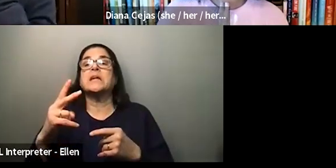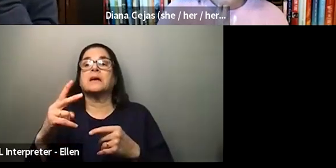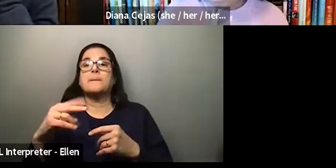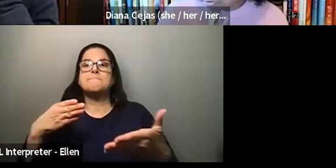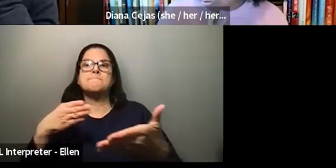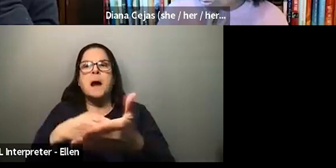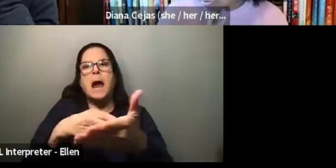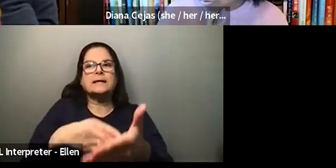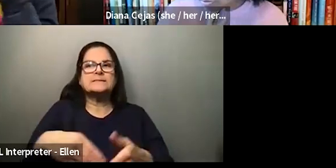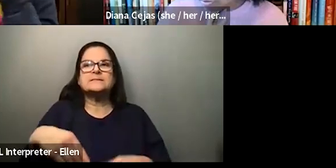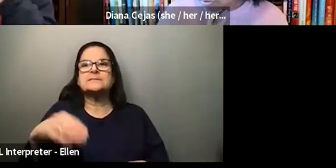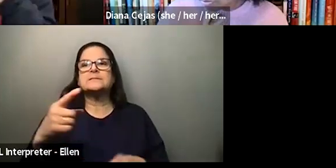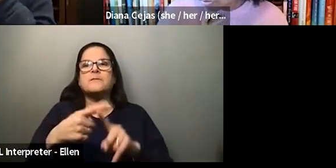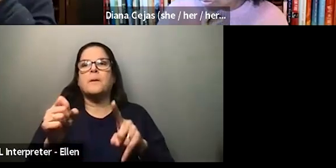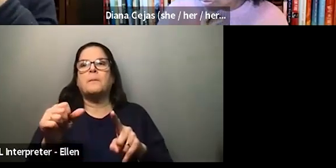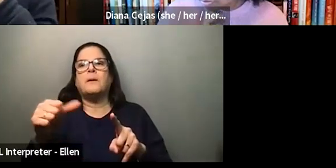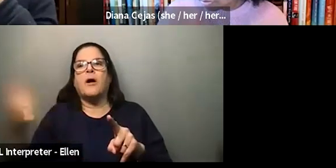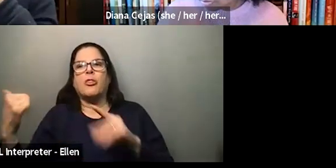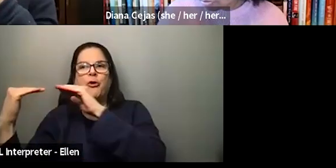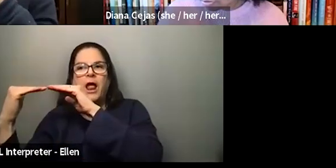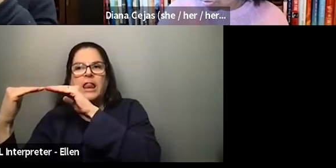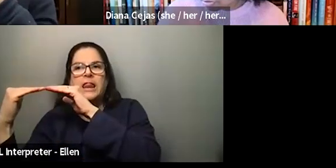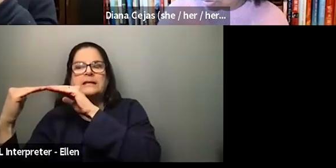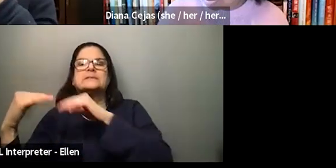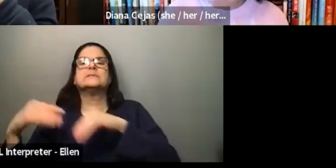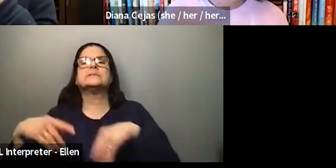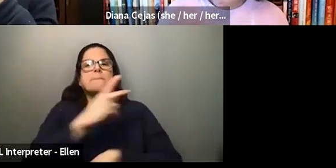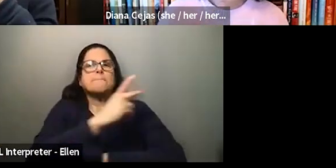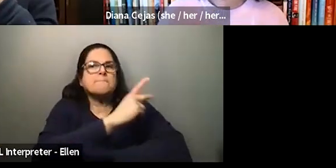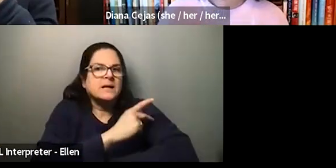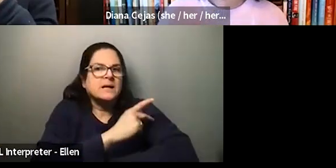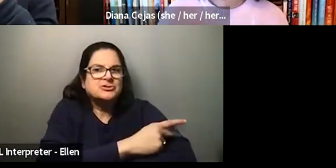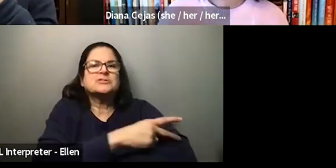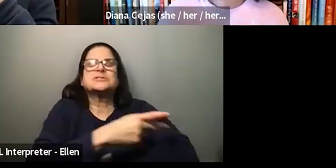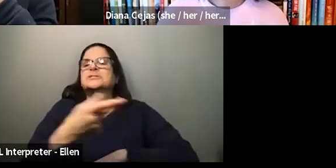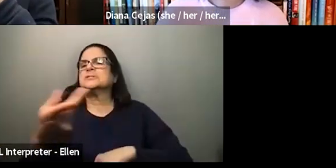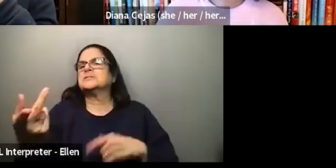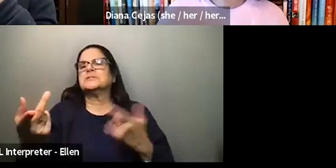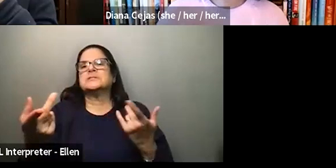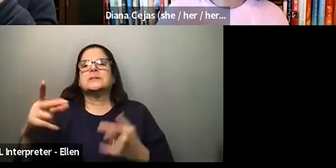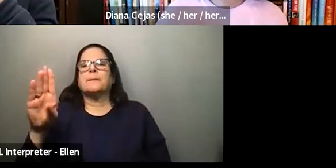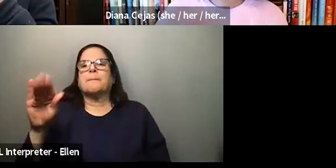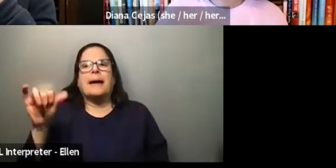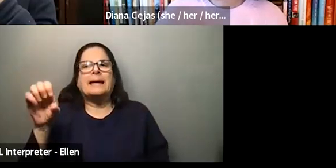and or patients impact your interactions? And how did you address and process through these biases?